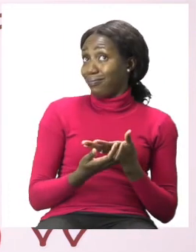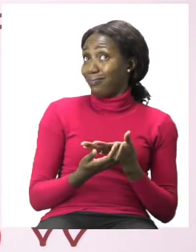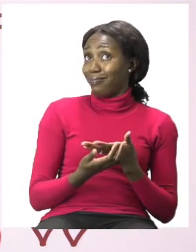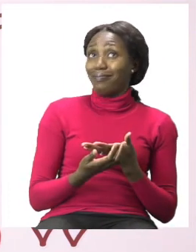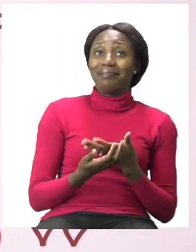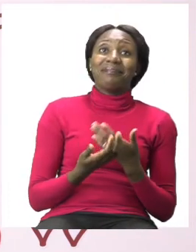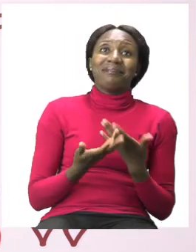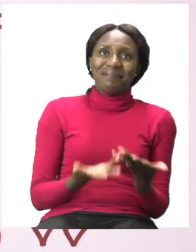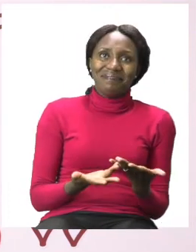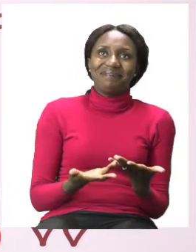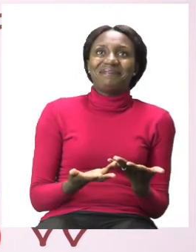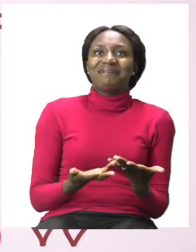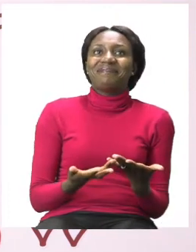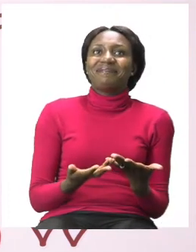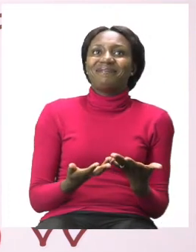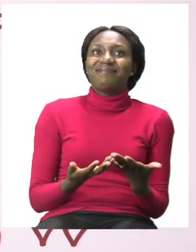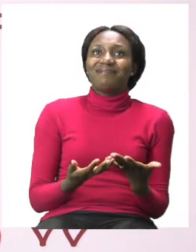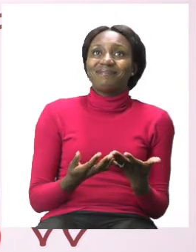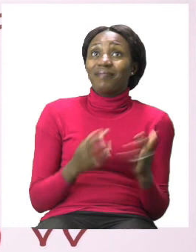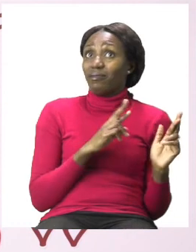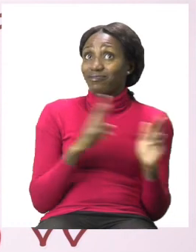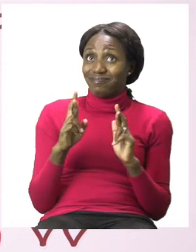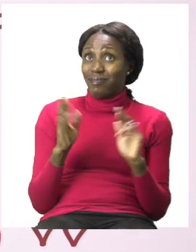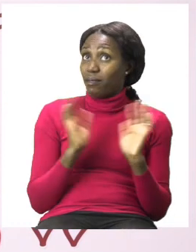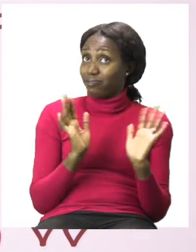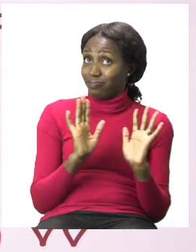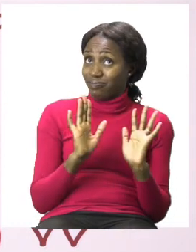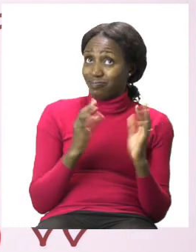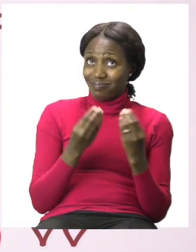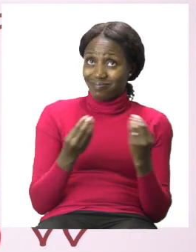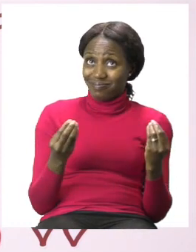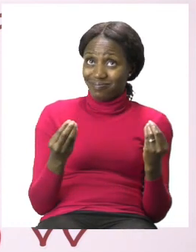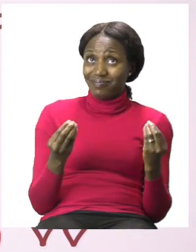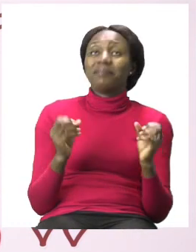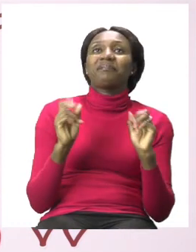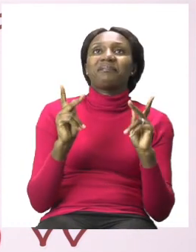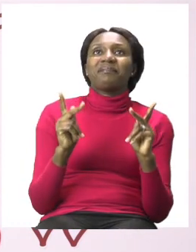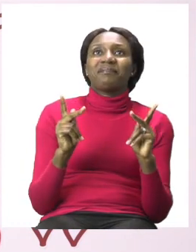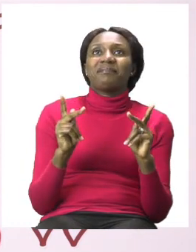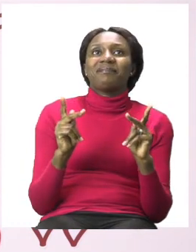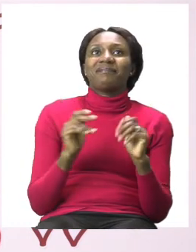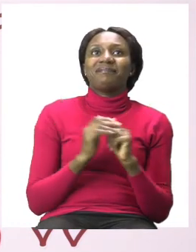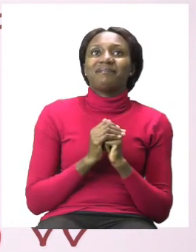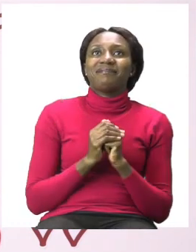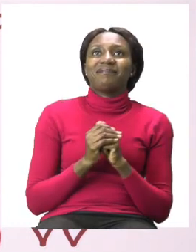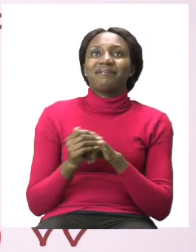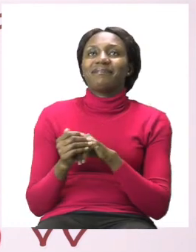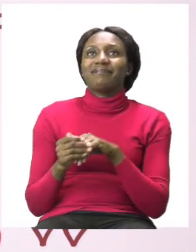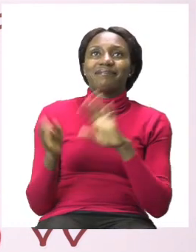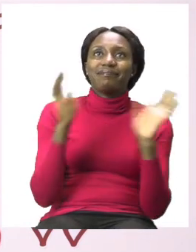there you are Sashi. Are you ready to say goodbye to our friends? Sashi? Goodbye,